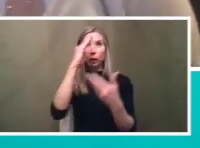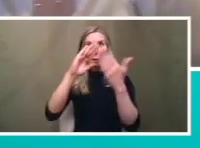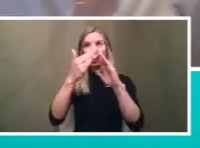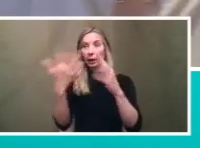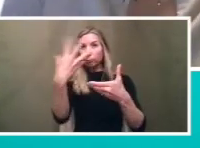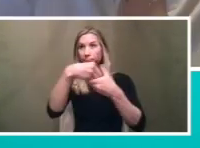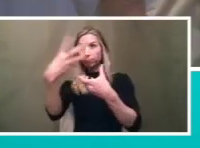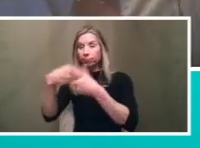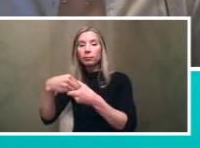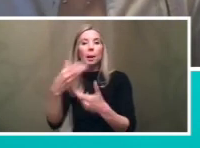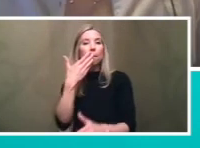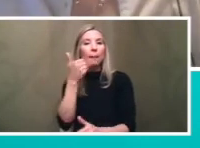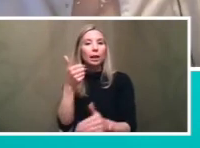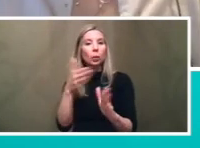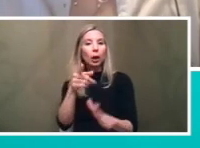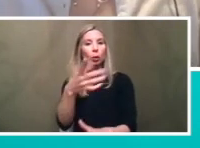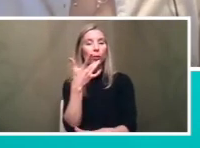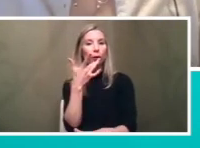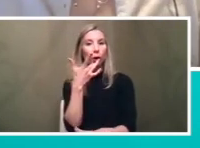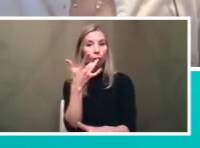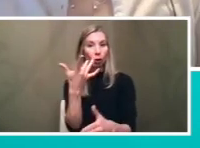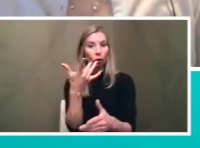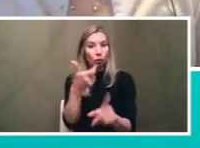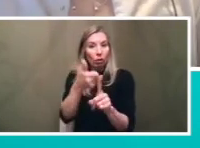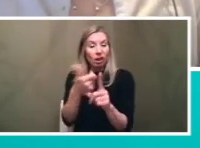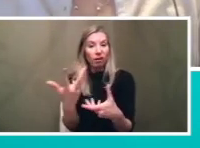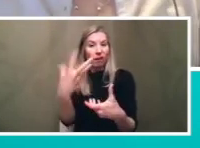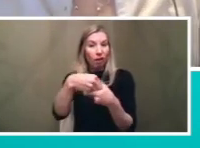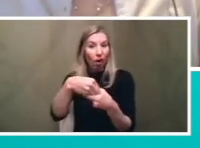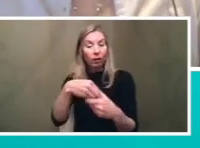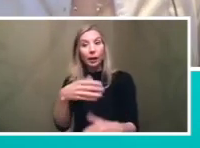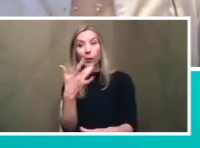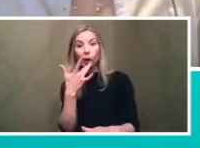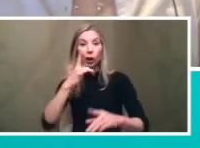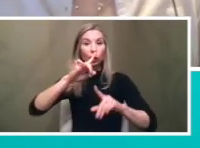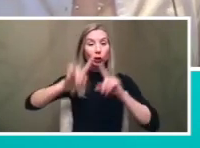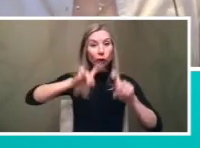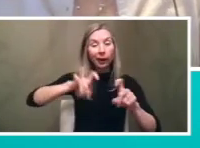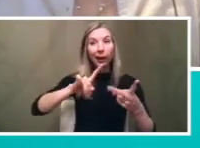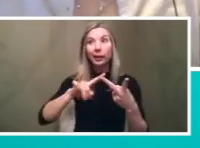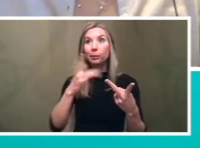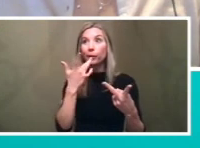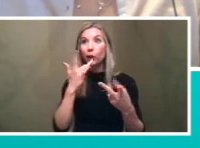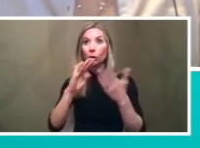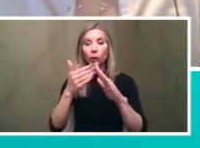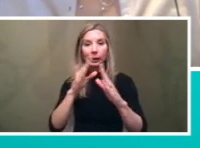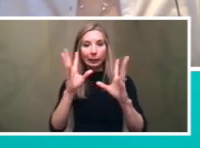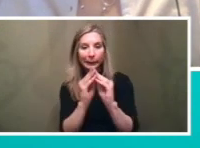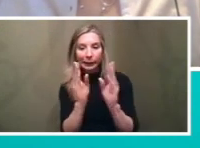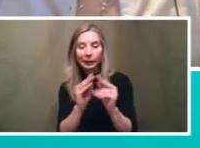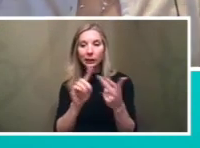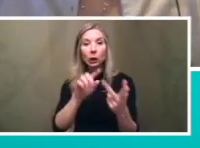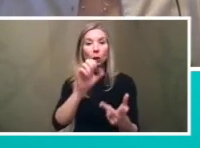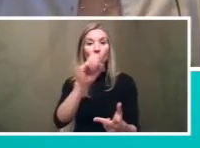the ways that that that you would like to participate in that is it you know surveys community meetings social media websites pop